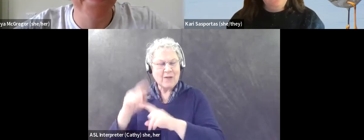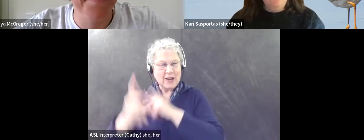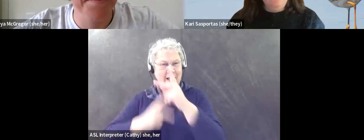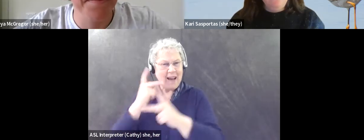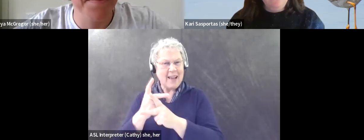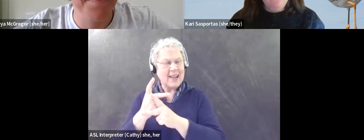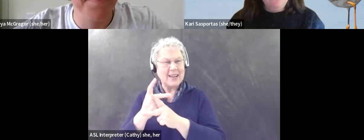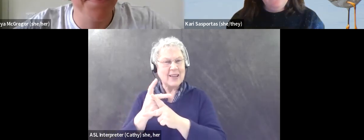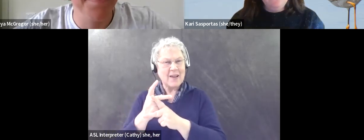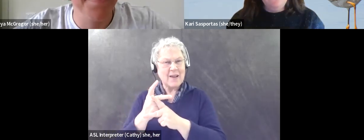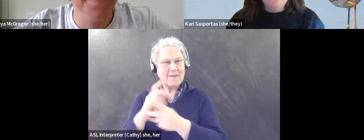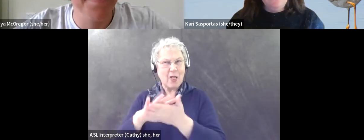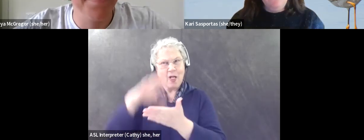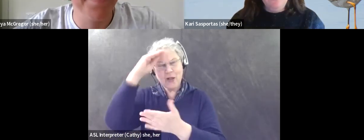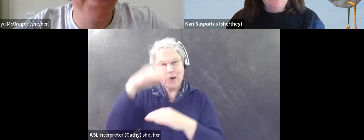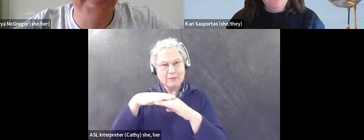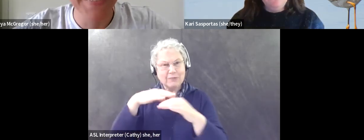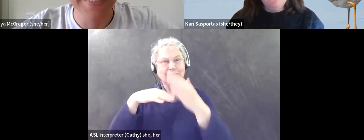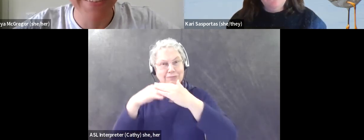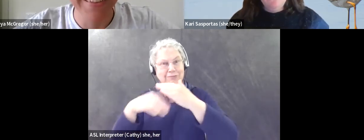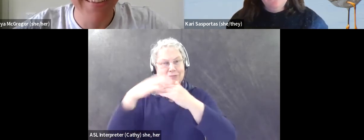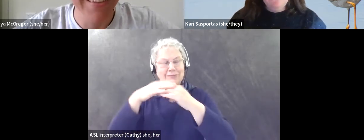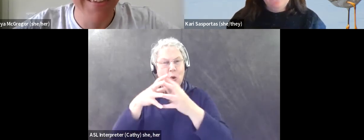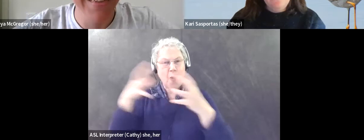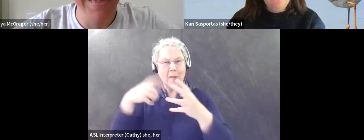it's a hook to keep me engaged.